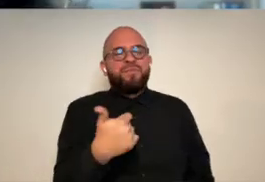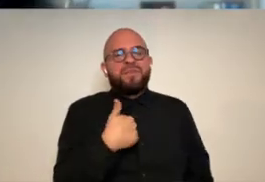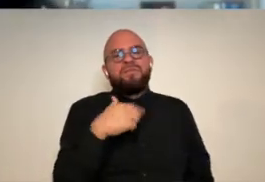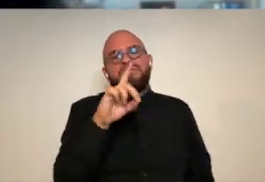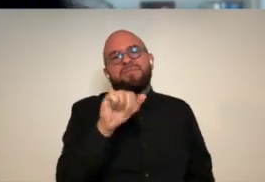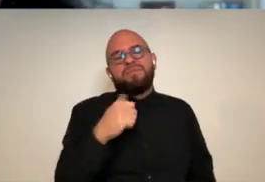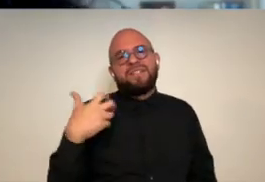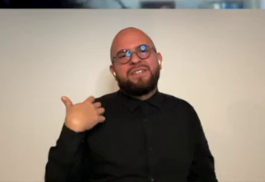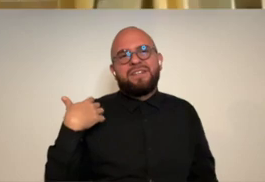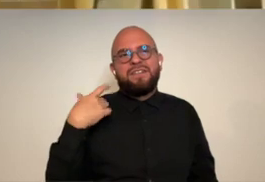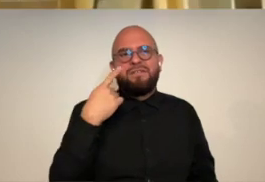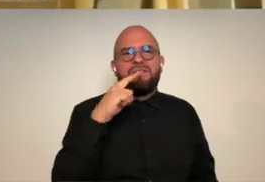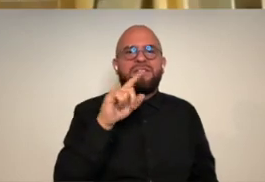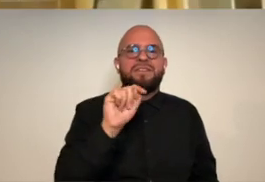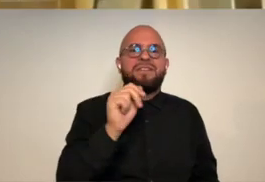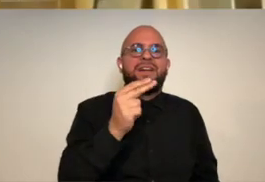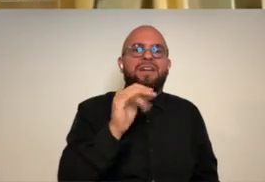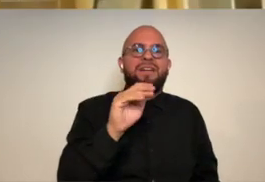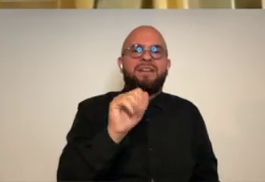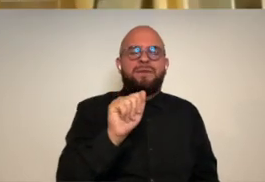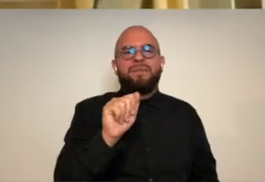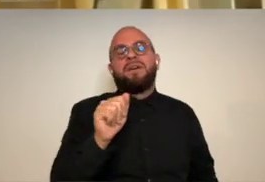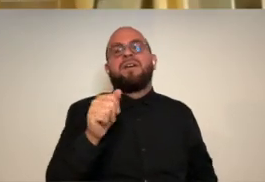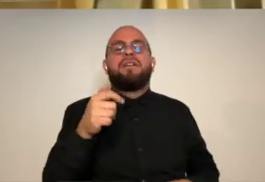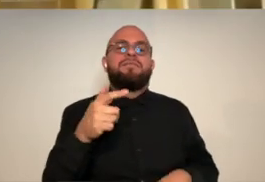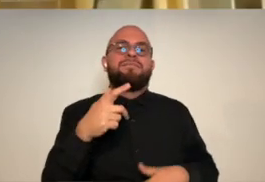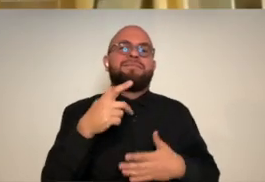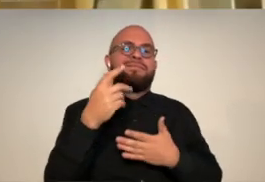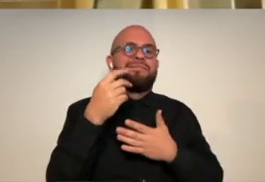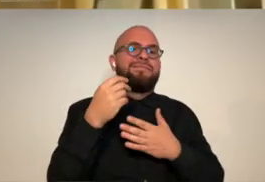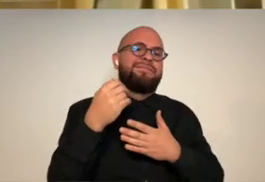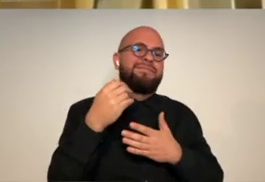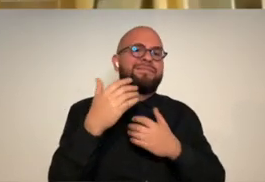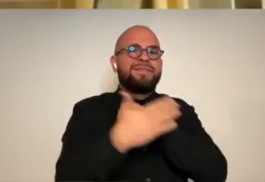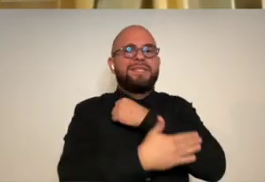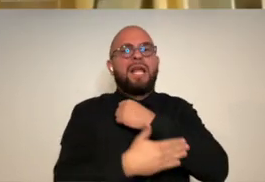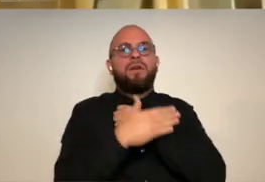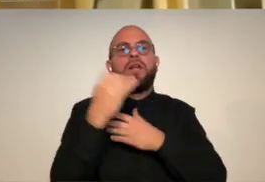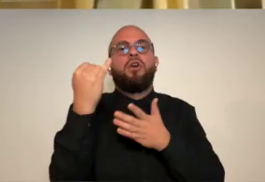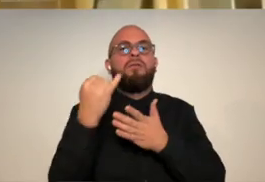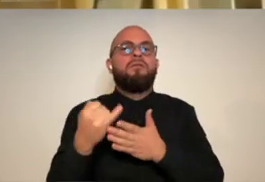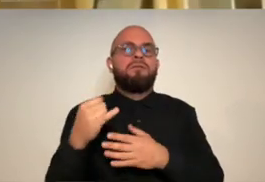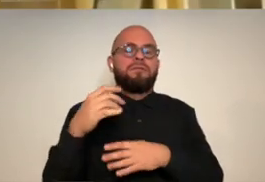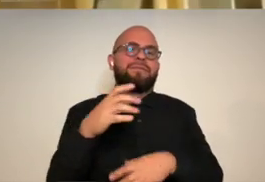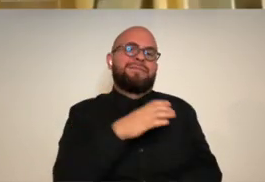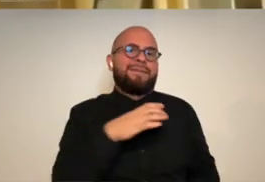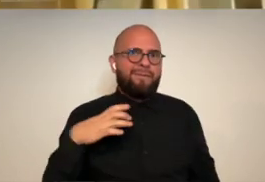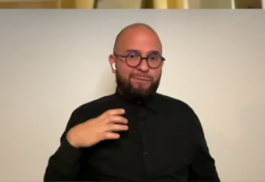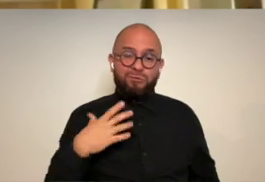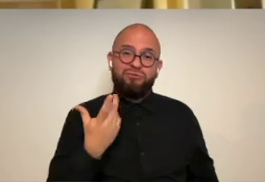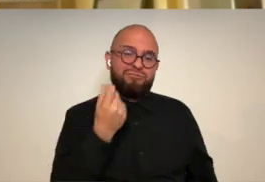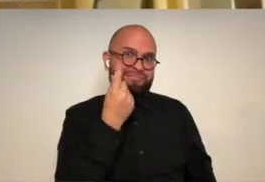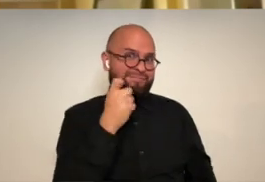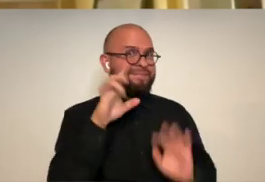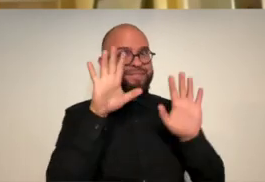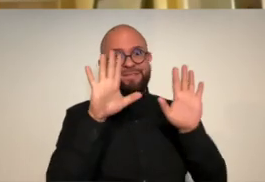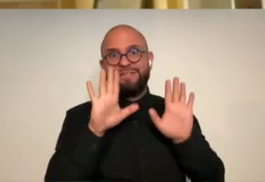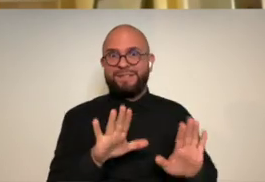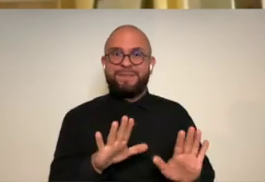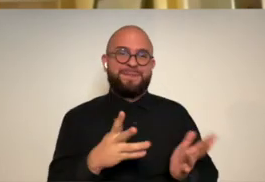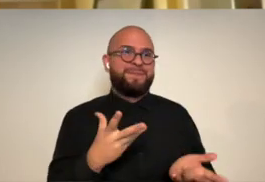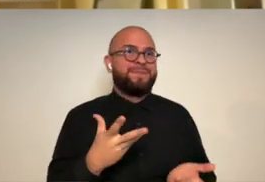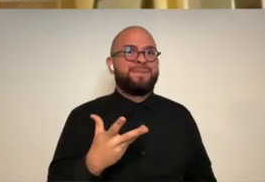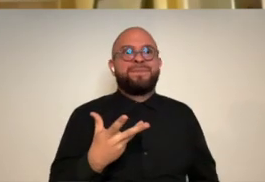i have two um i am disability chair for the tehama county arts council and um